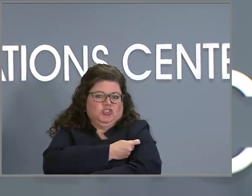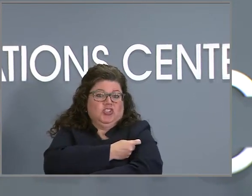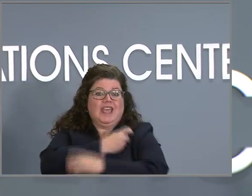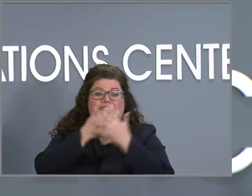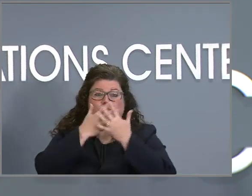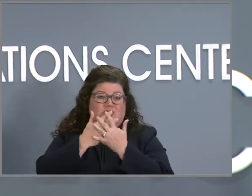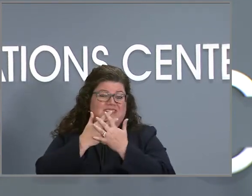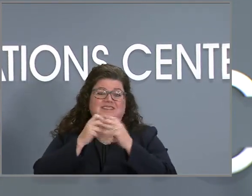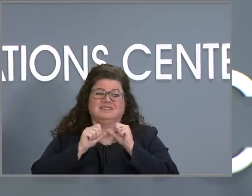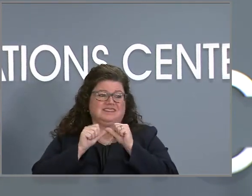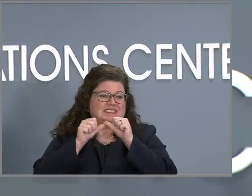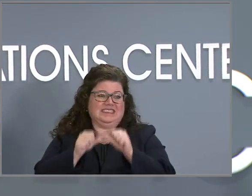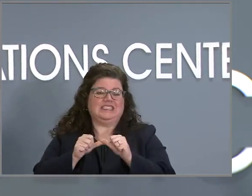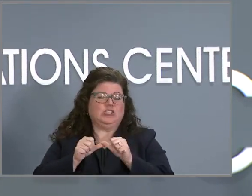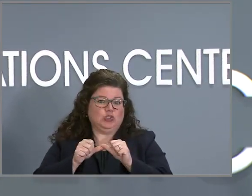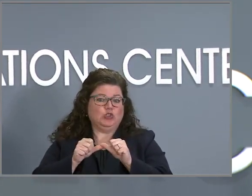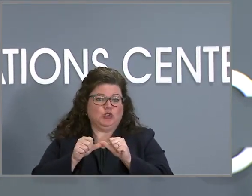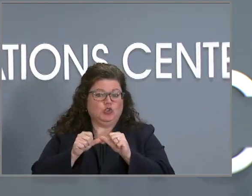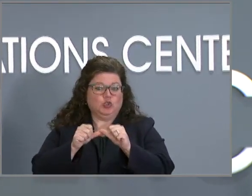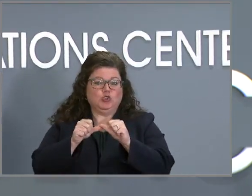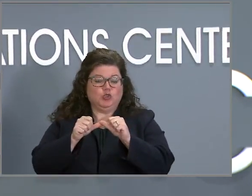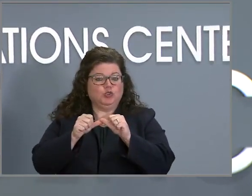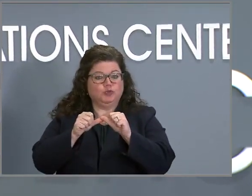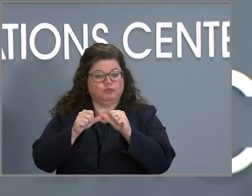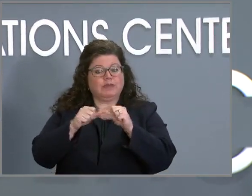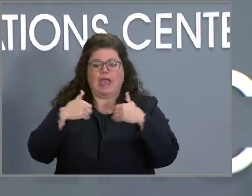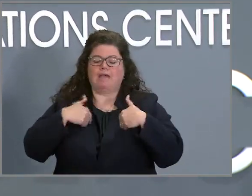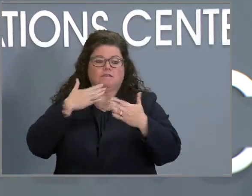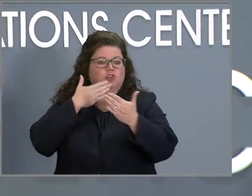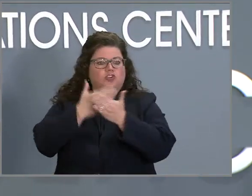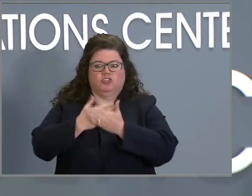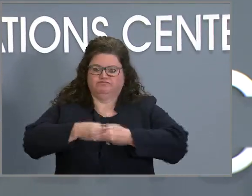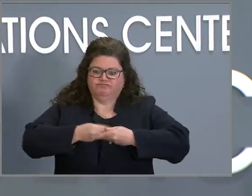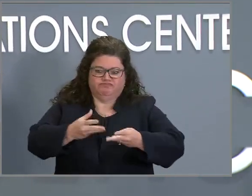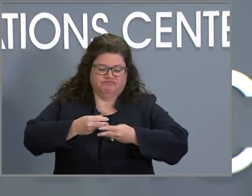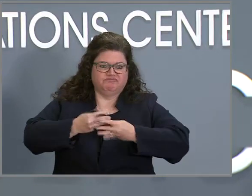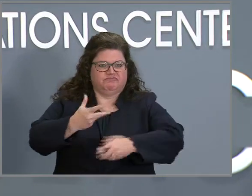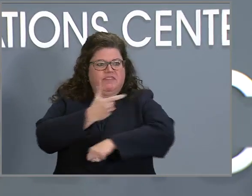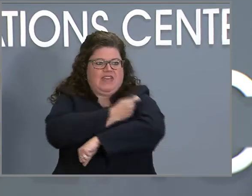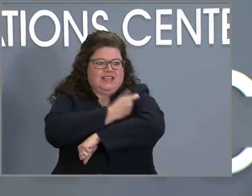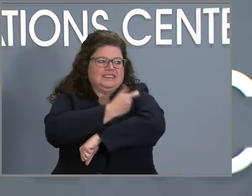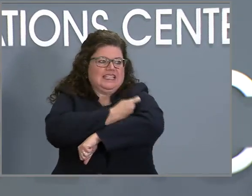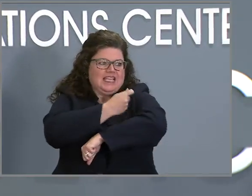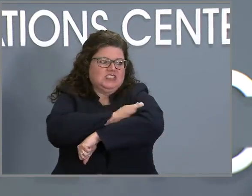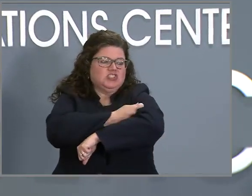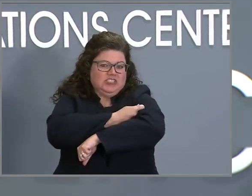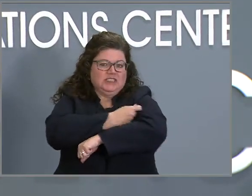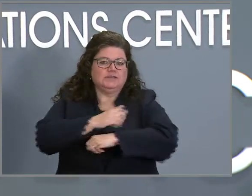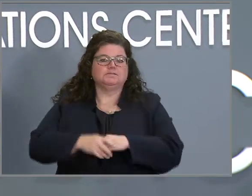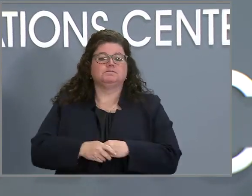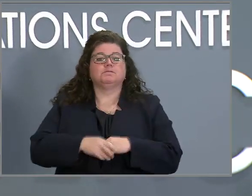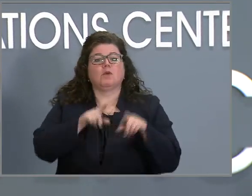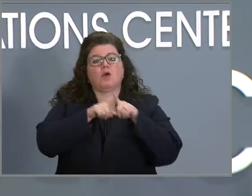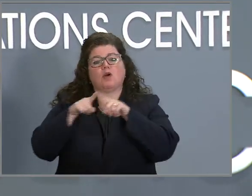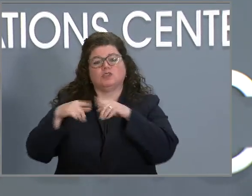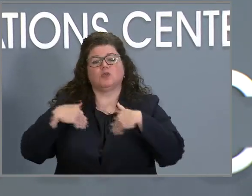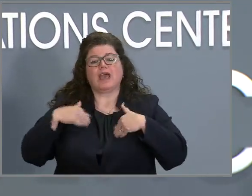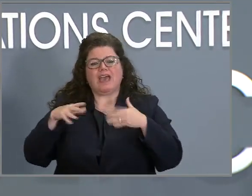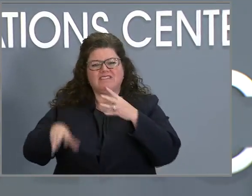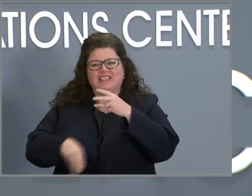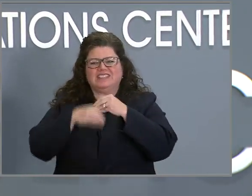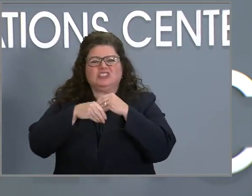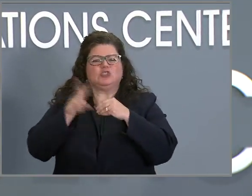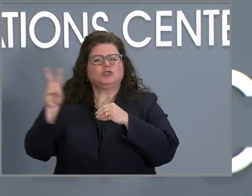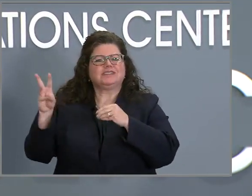a very in-depth vaccination program to increase those numbers each day. There's also been an additional almost